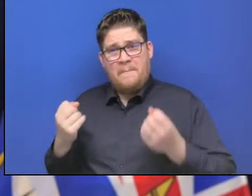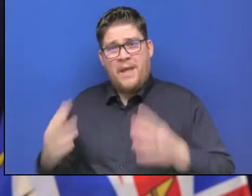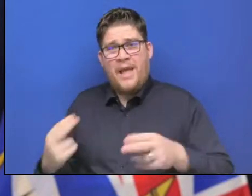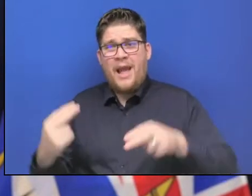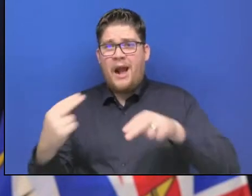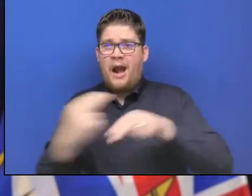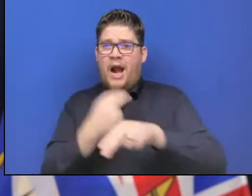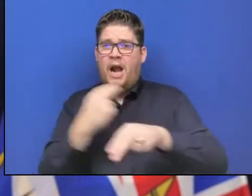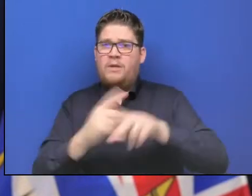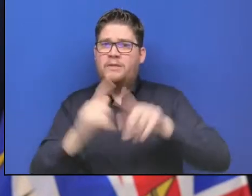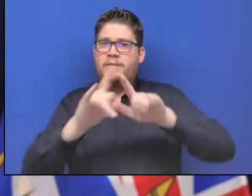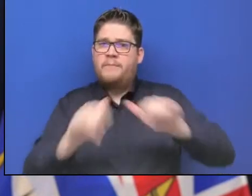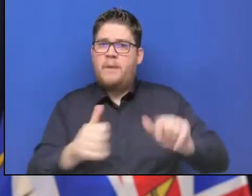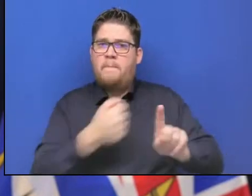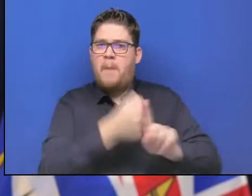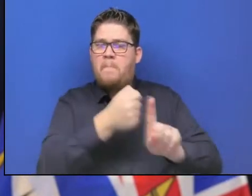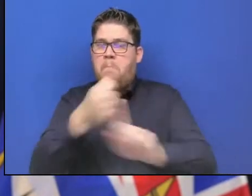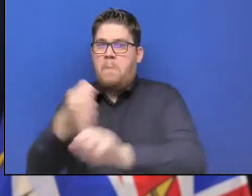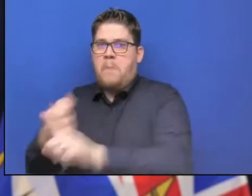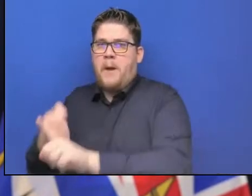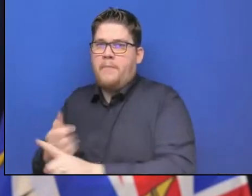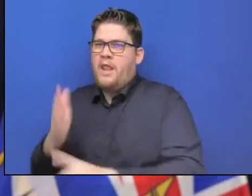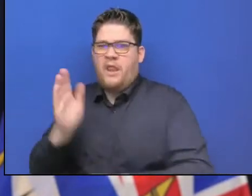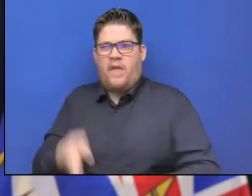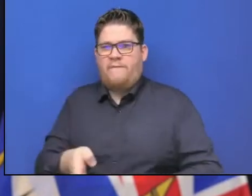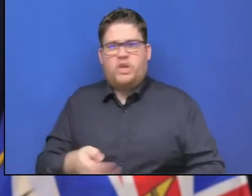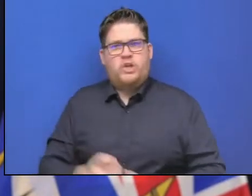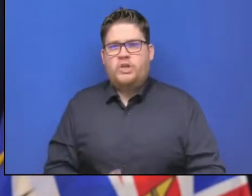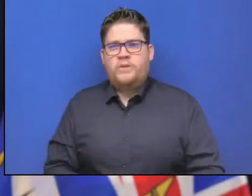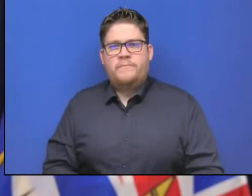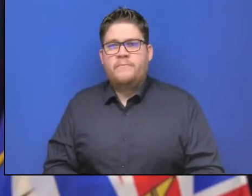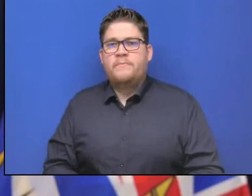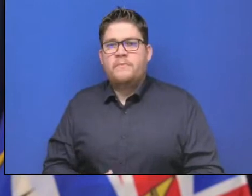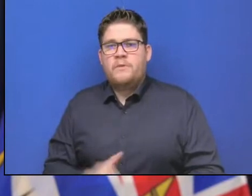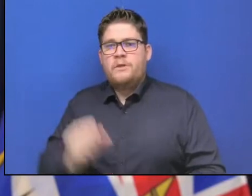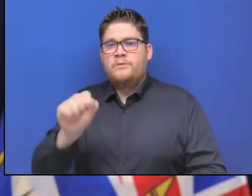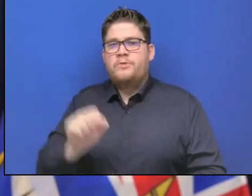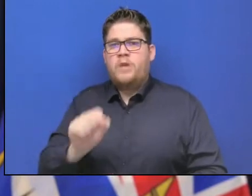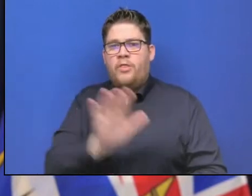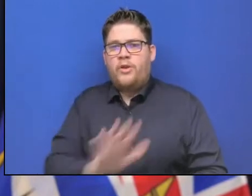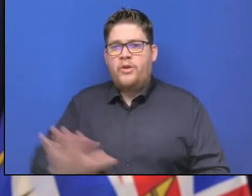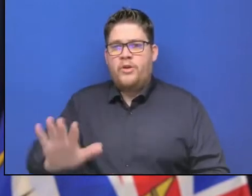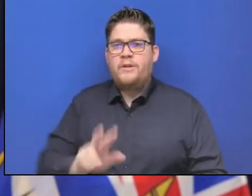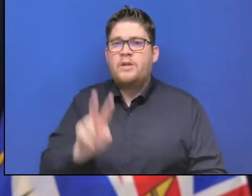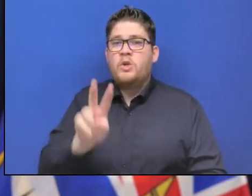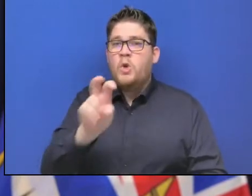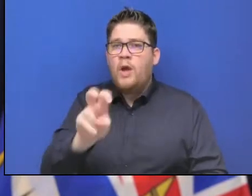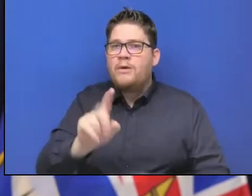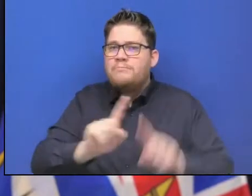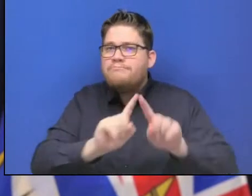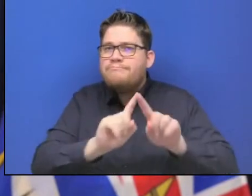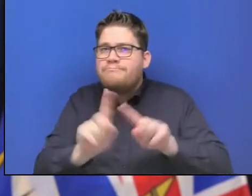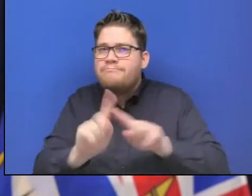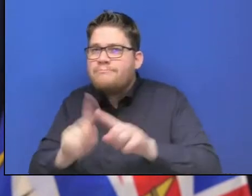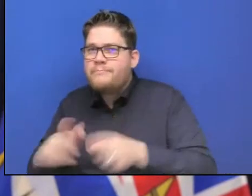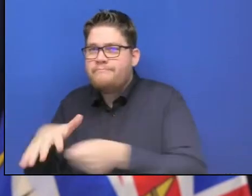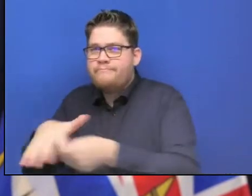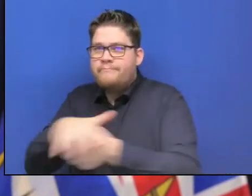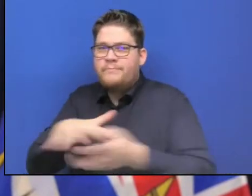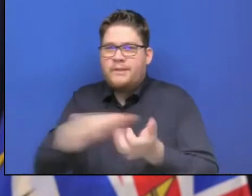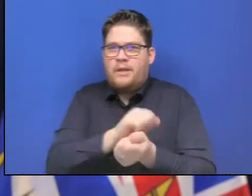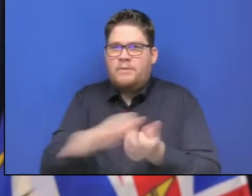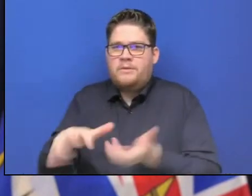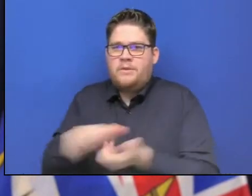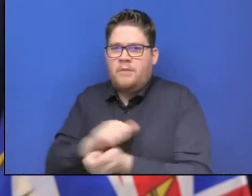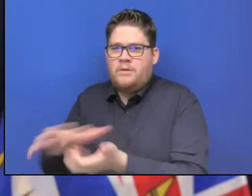200 sites across the south coast and interior that were impacted. Some of these highways are vital for the movement of essential goods but all of them